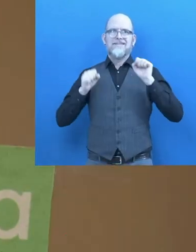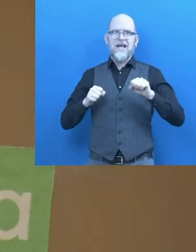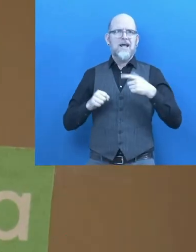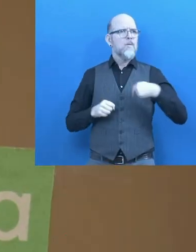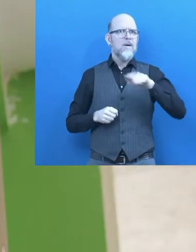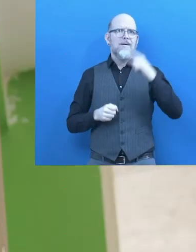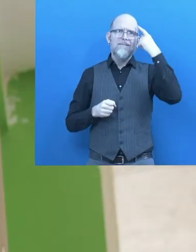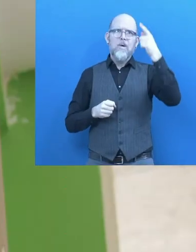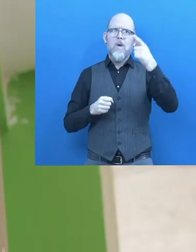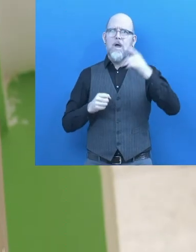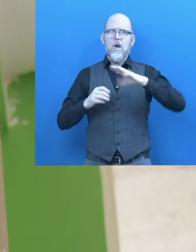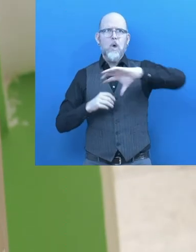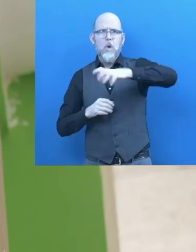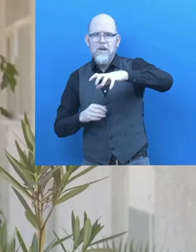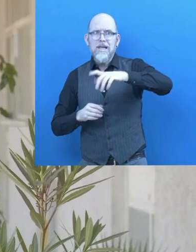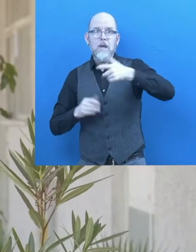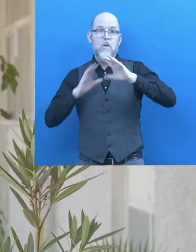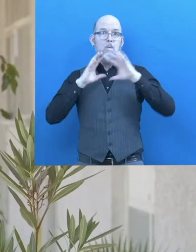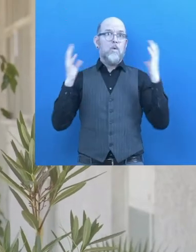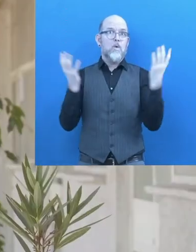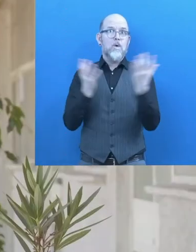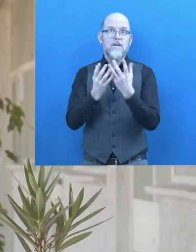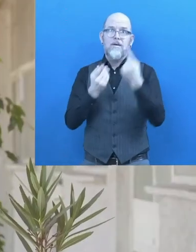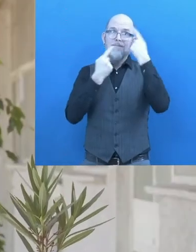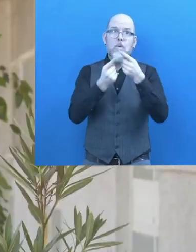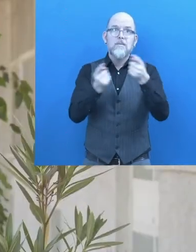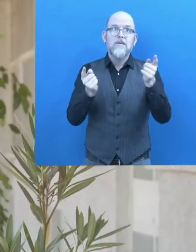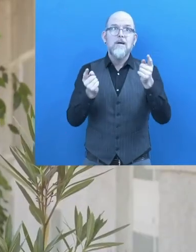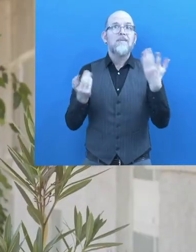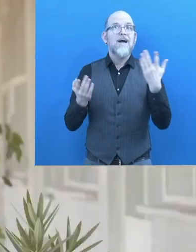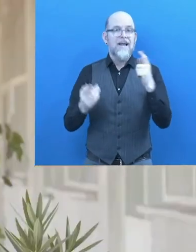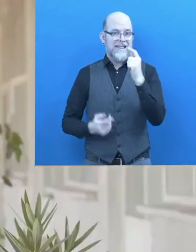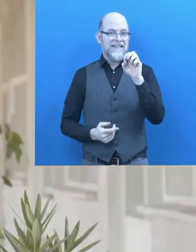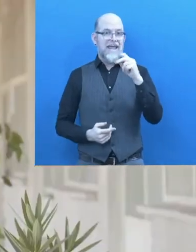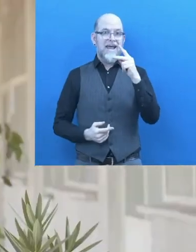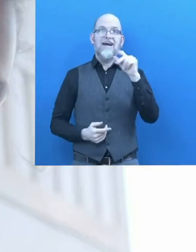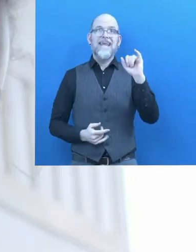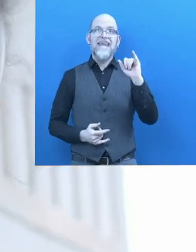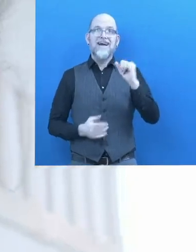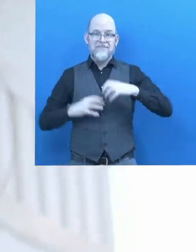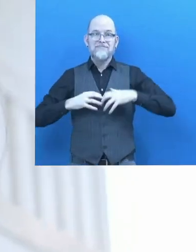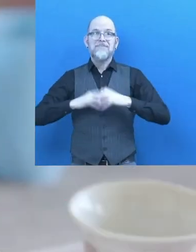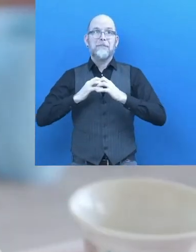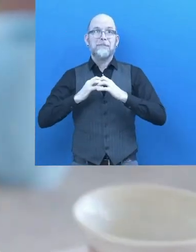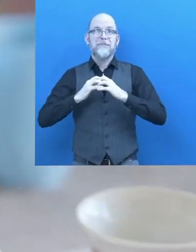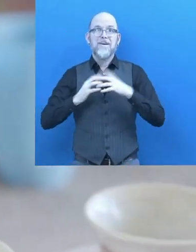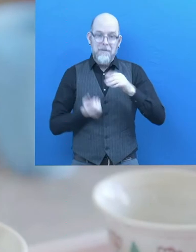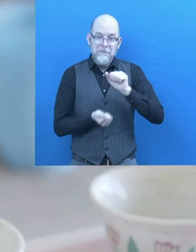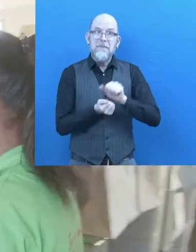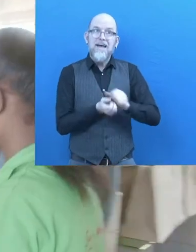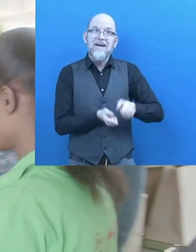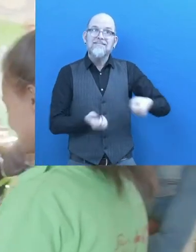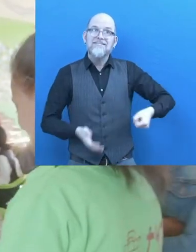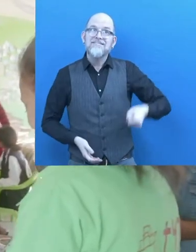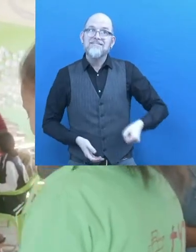for our country and our planets. We joined Taki to create the first paper bag company in the world entirely run by a